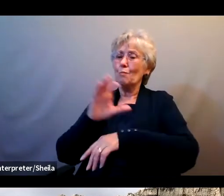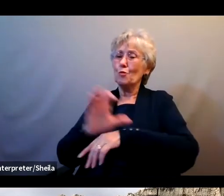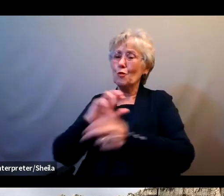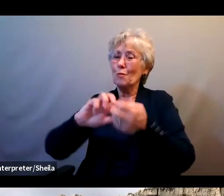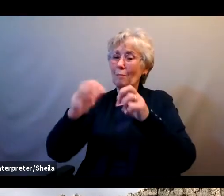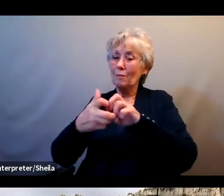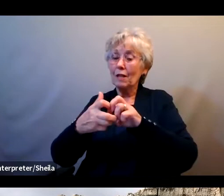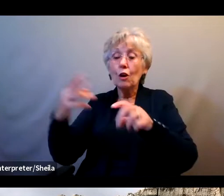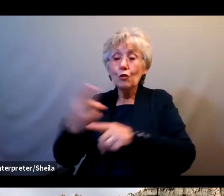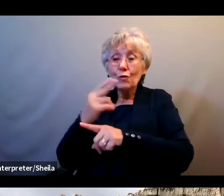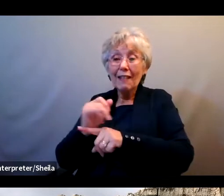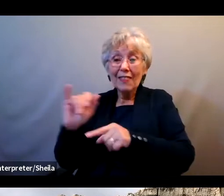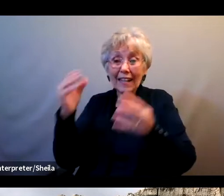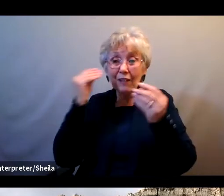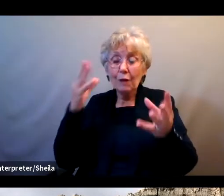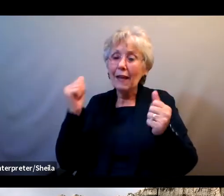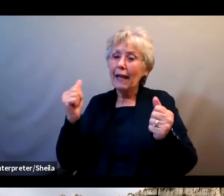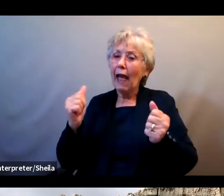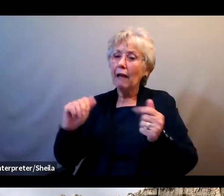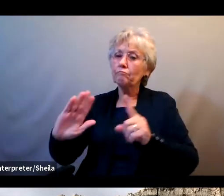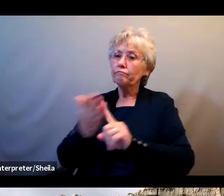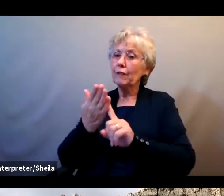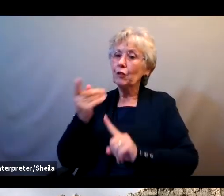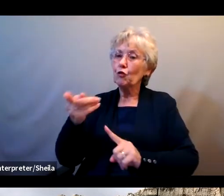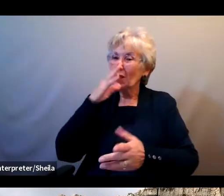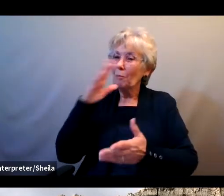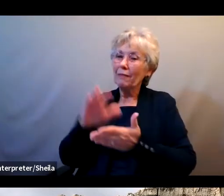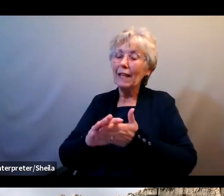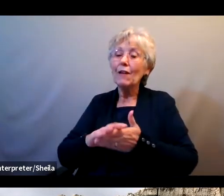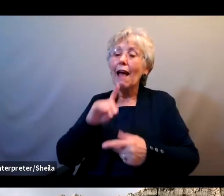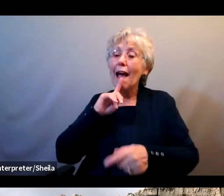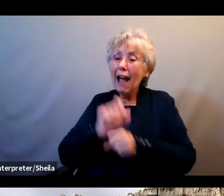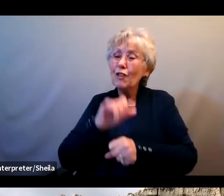they could make you believe that they're actually part of your team.